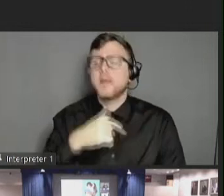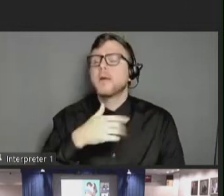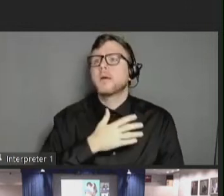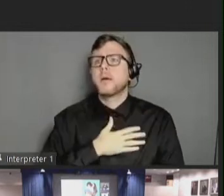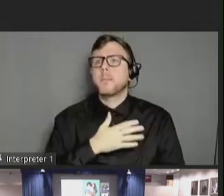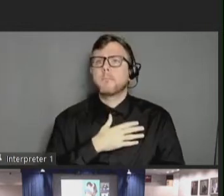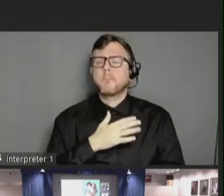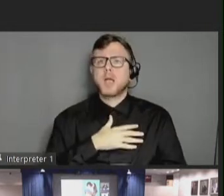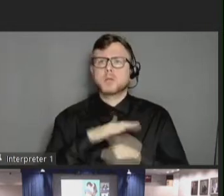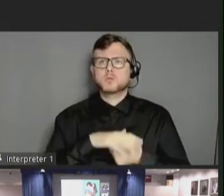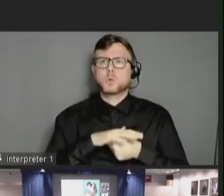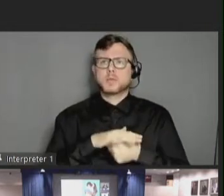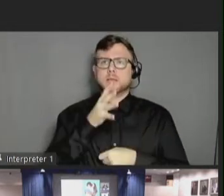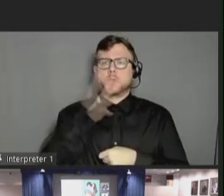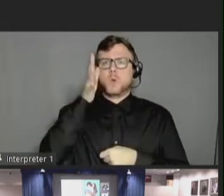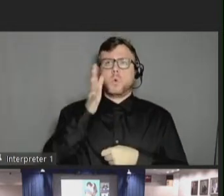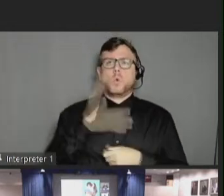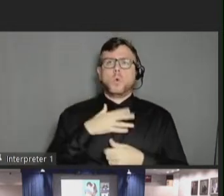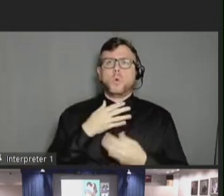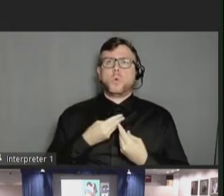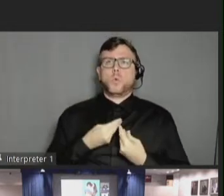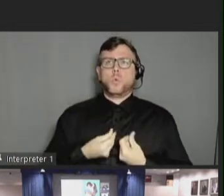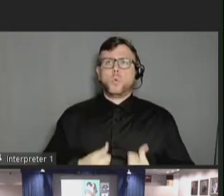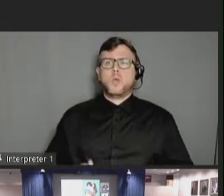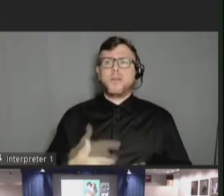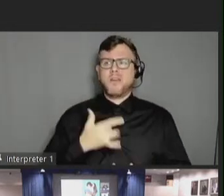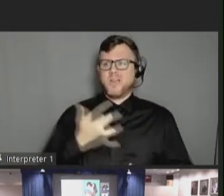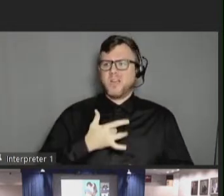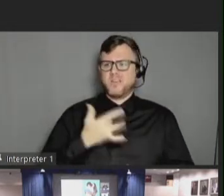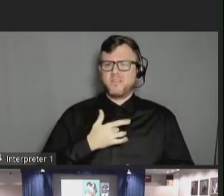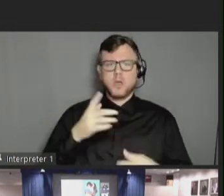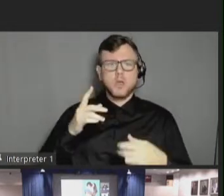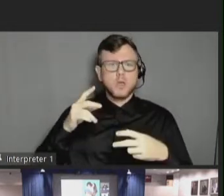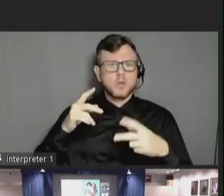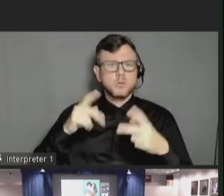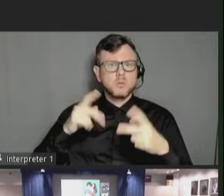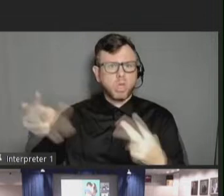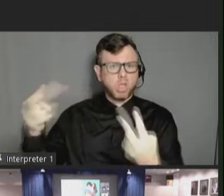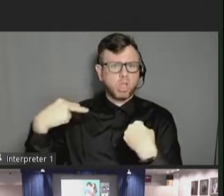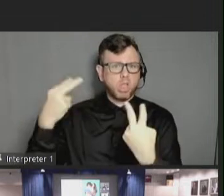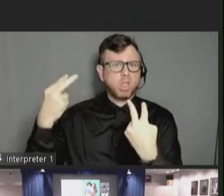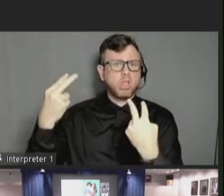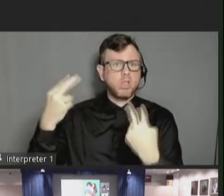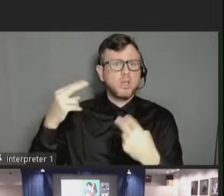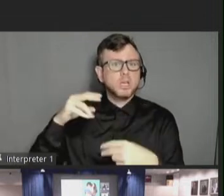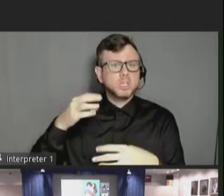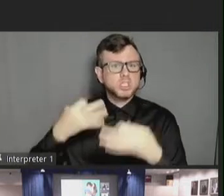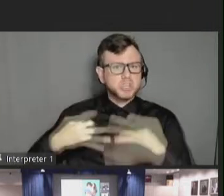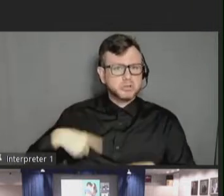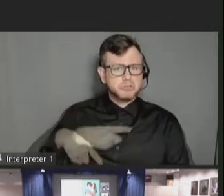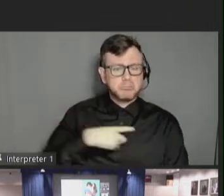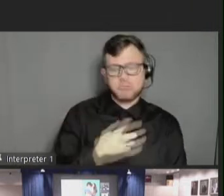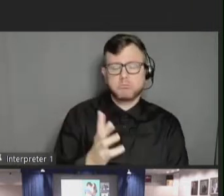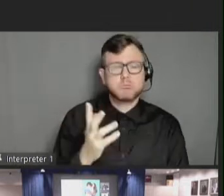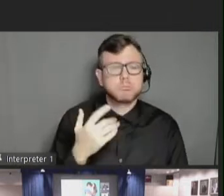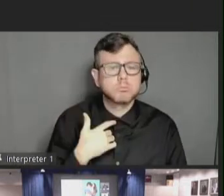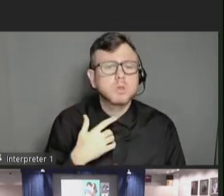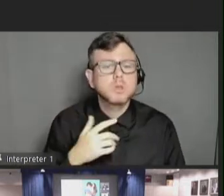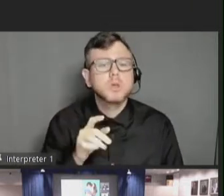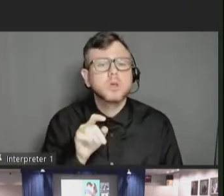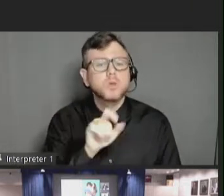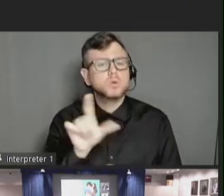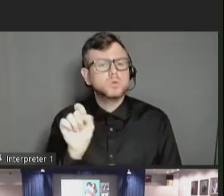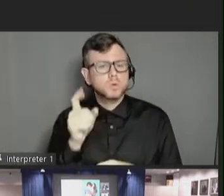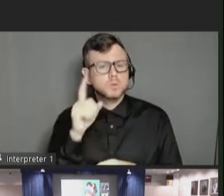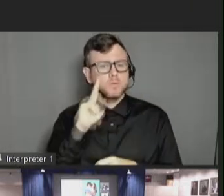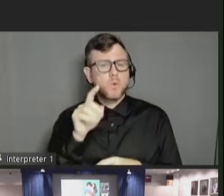parent, always worrying about being judged for my child's behavior. The different tools available to distract my